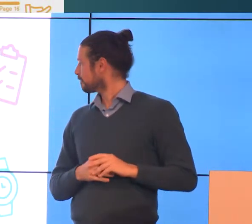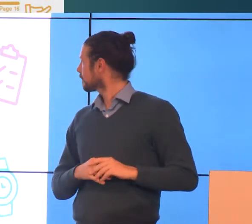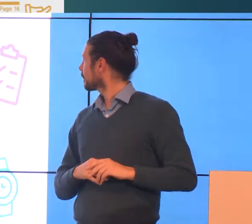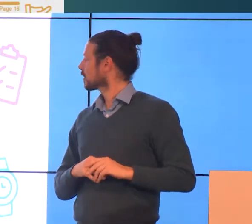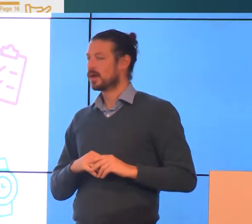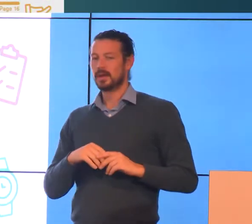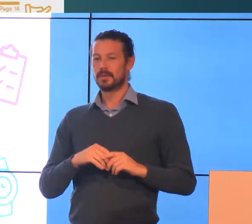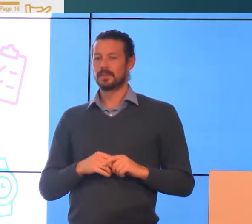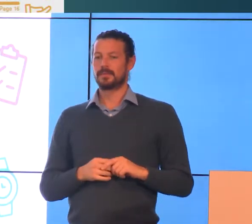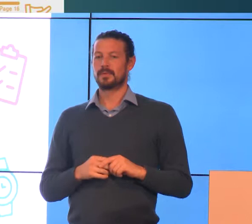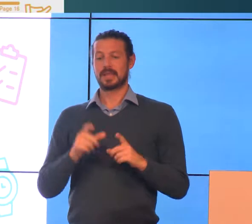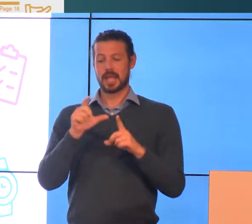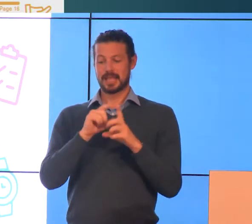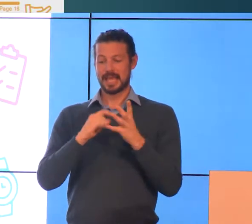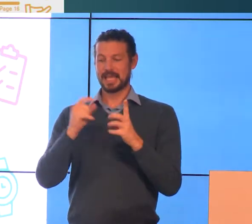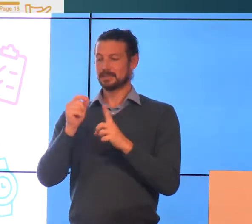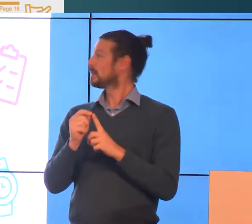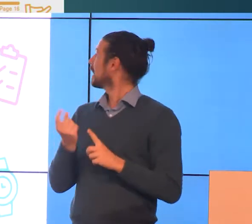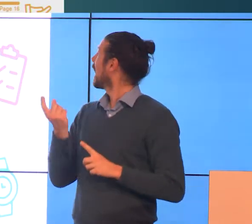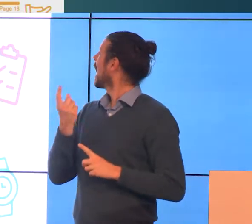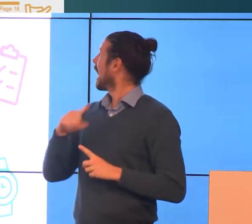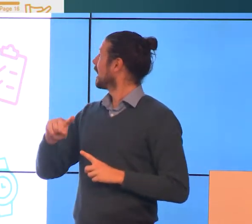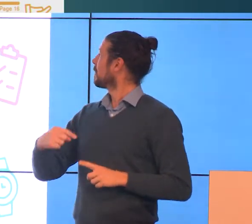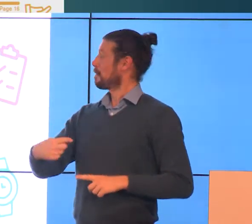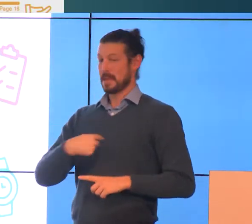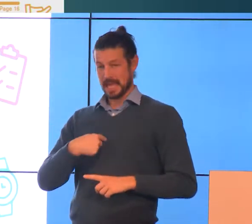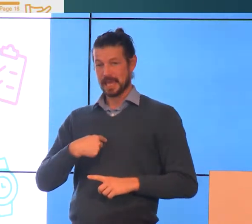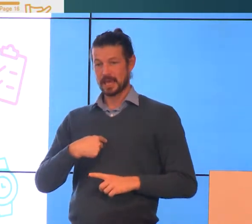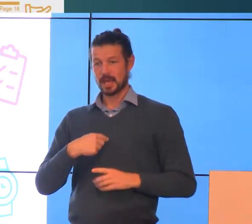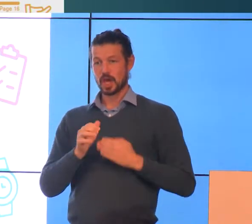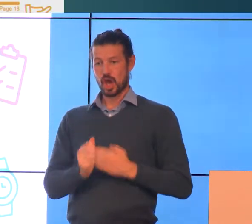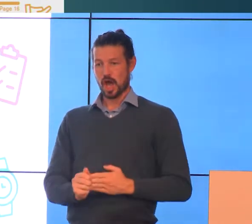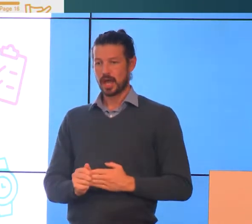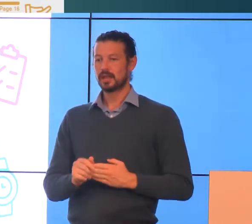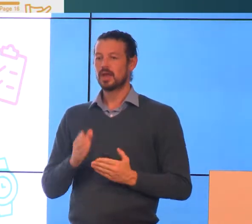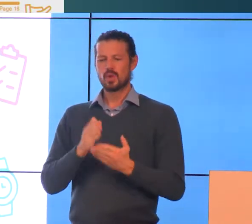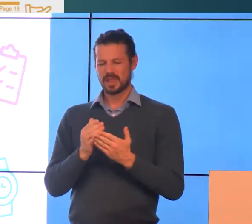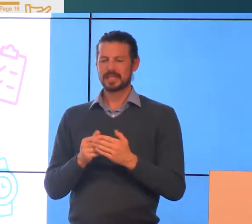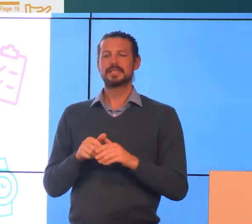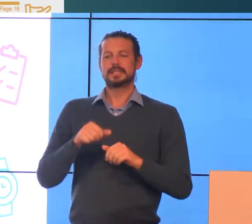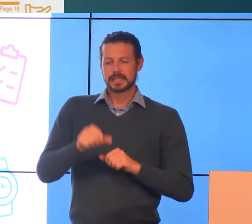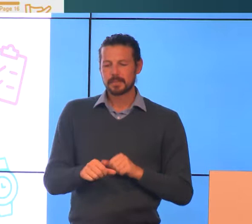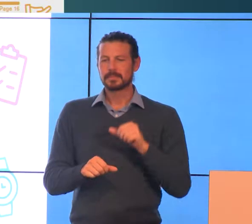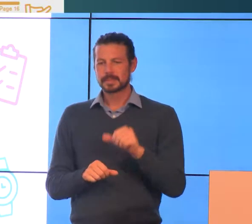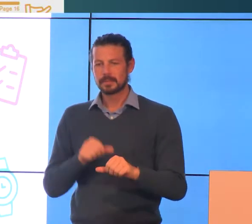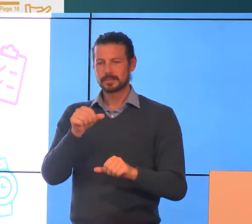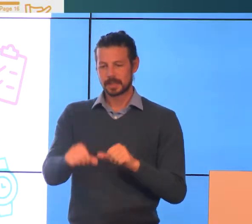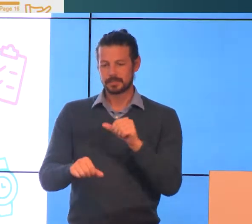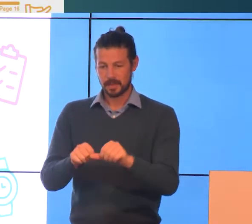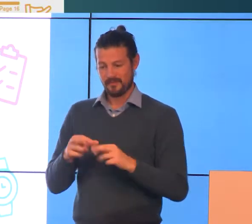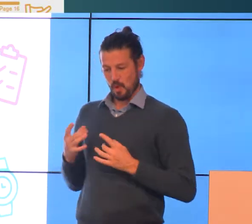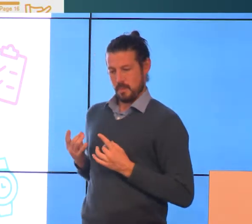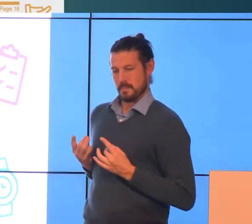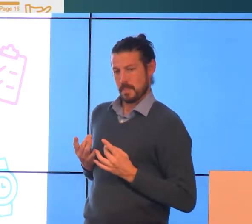So the DSP and Me guide, it's a guide that takes you step by step through what you need to know before you make a